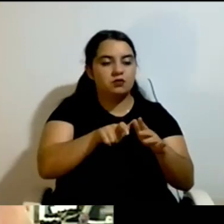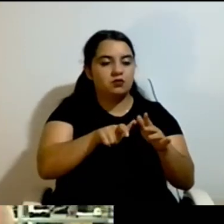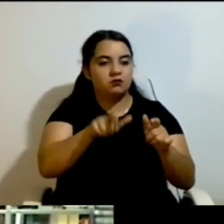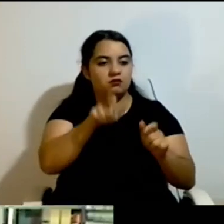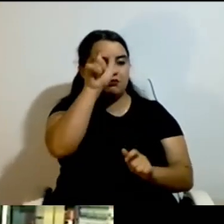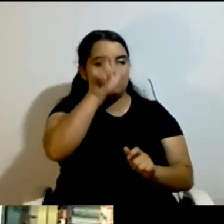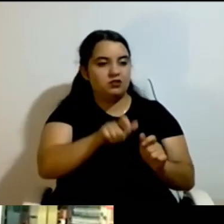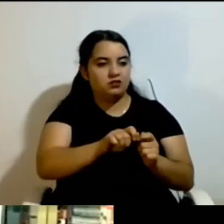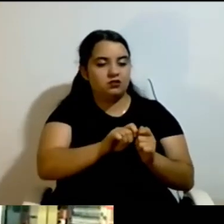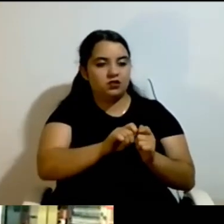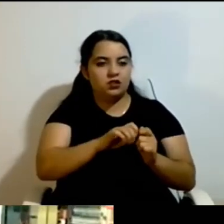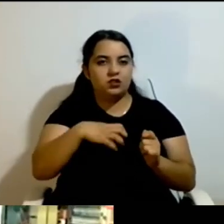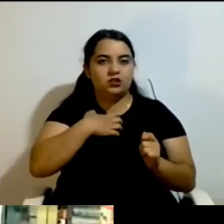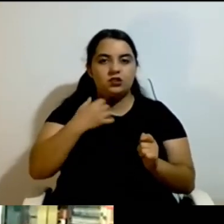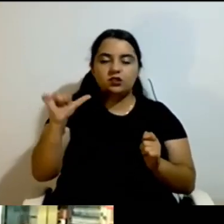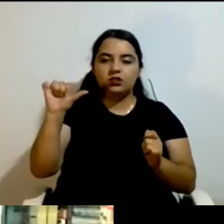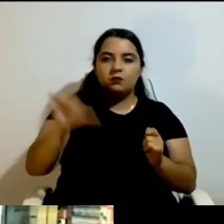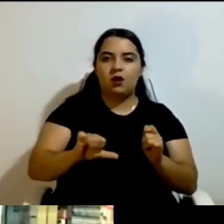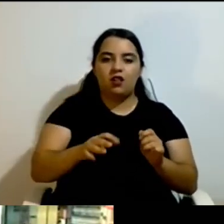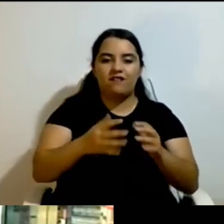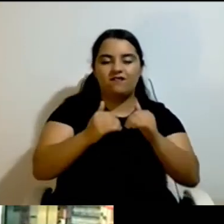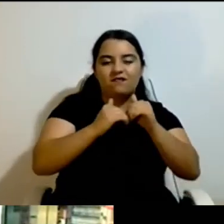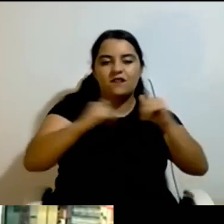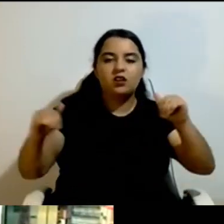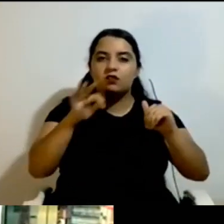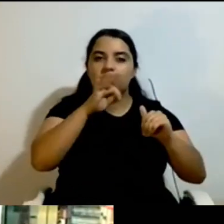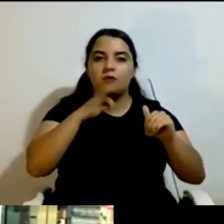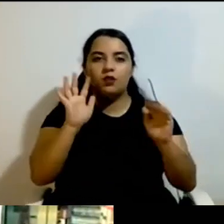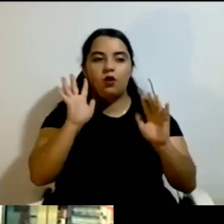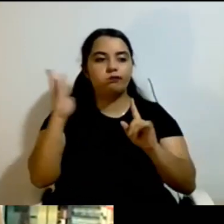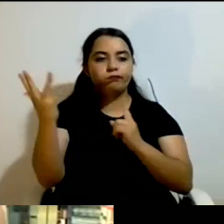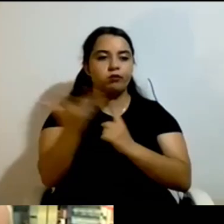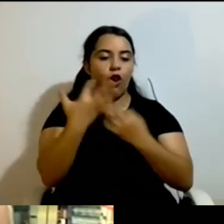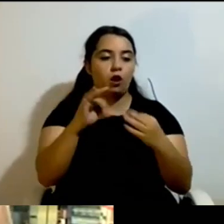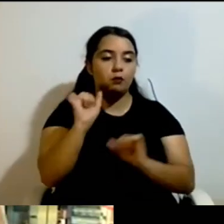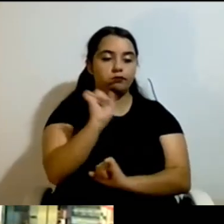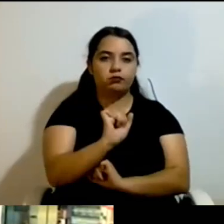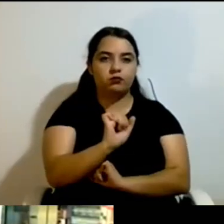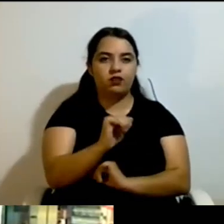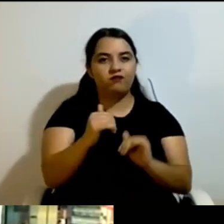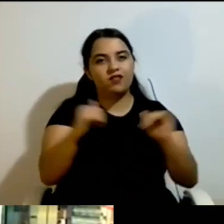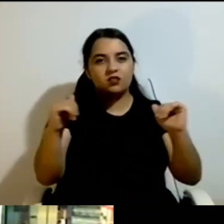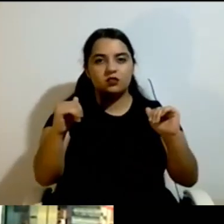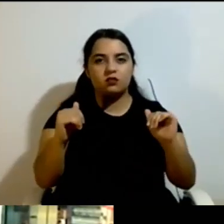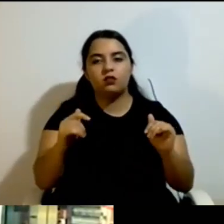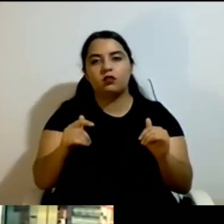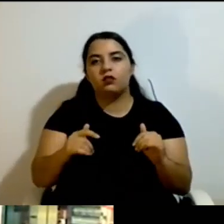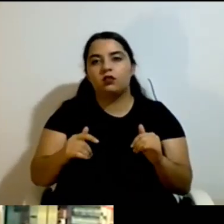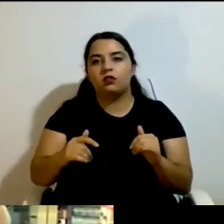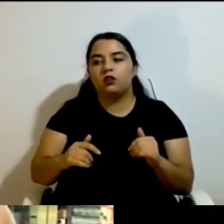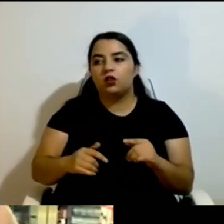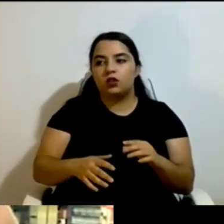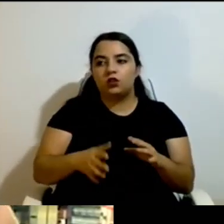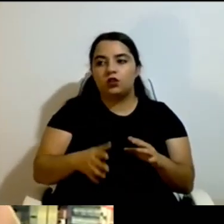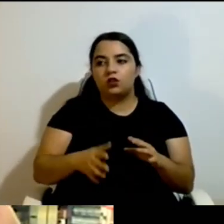The administrative requirements are quite difficult for some people. And also there, there could be some ways